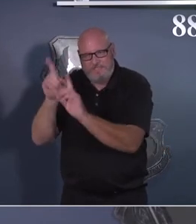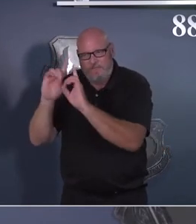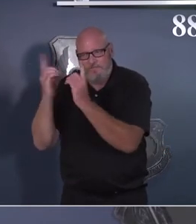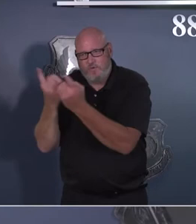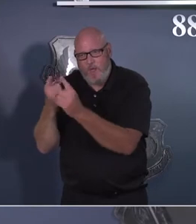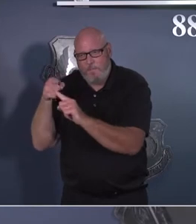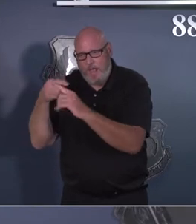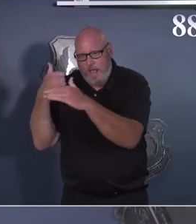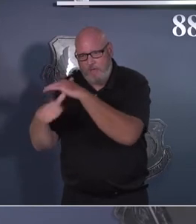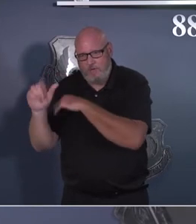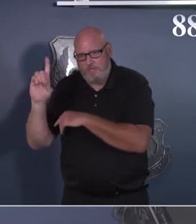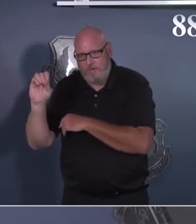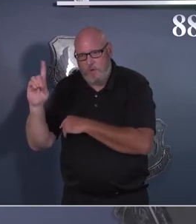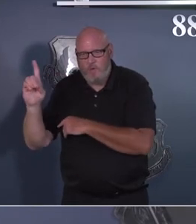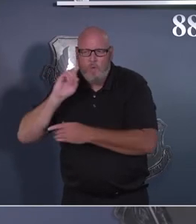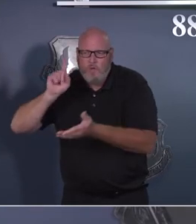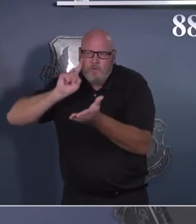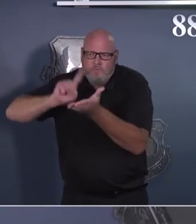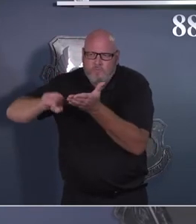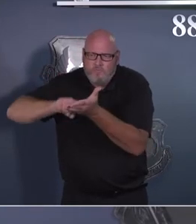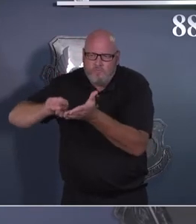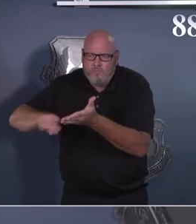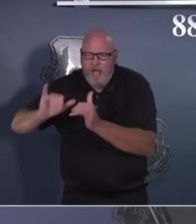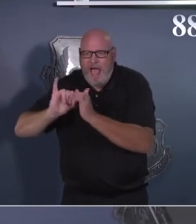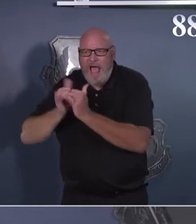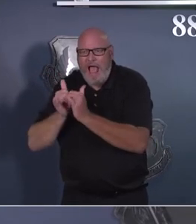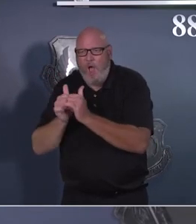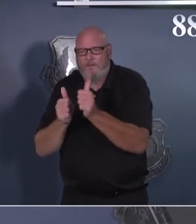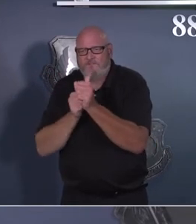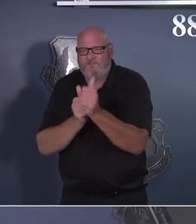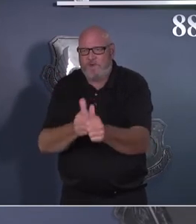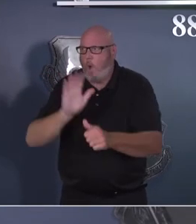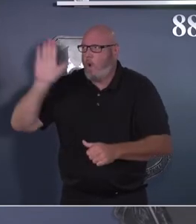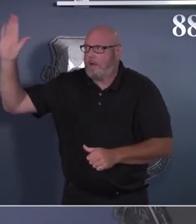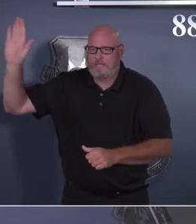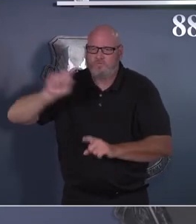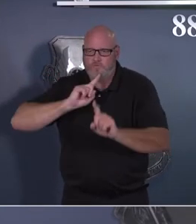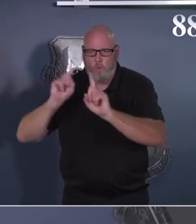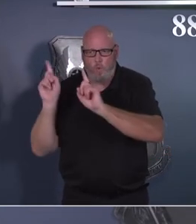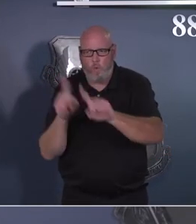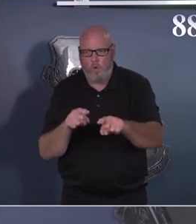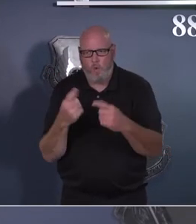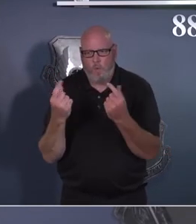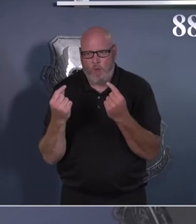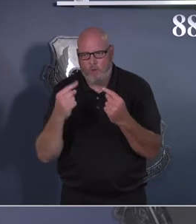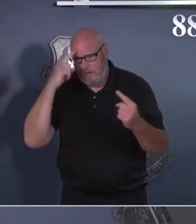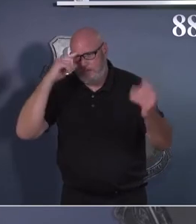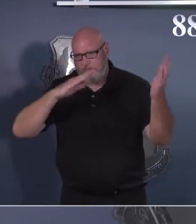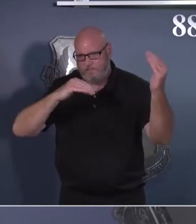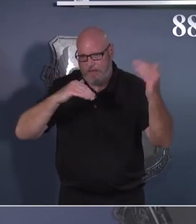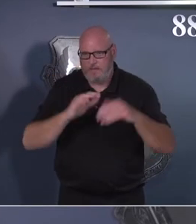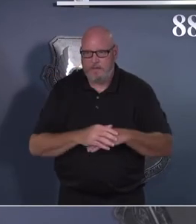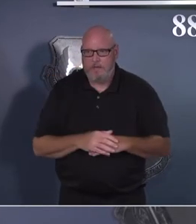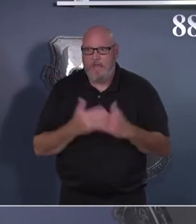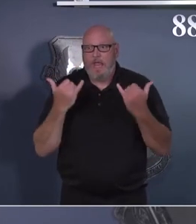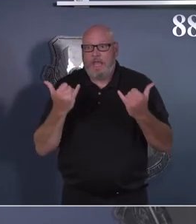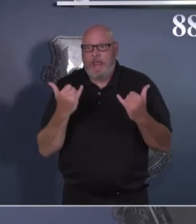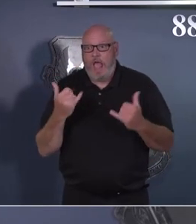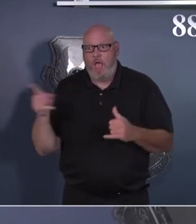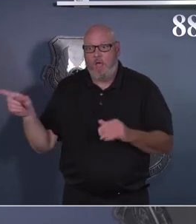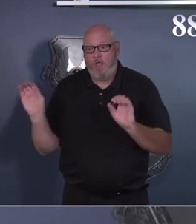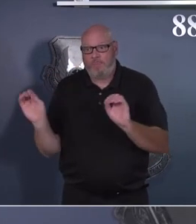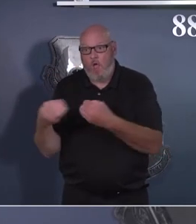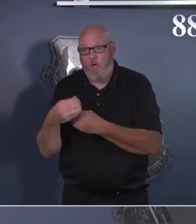we execute the president's guidance. And so it's sitting up amongst the personnel readiness folks at the Office of the Secretary of Defense level,